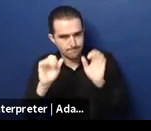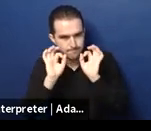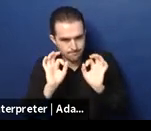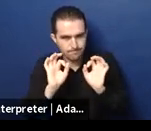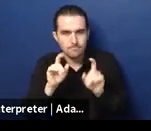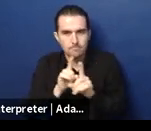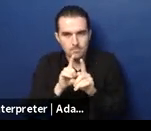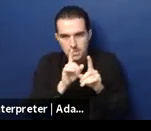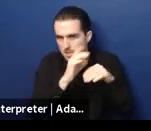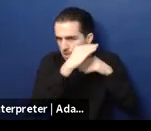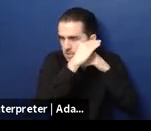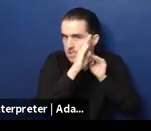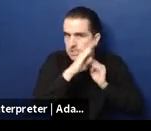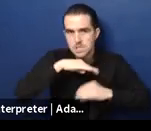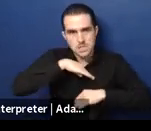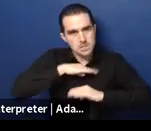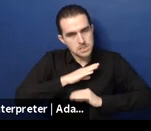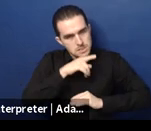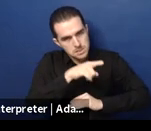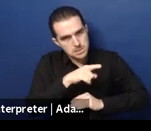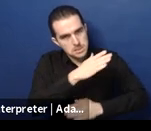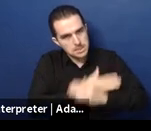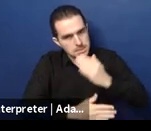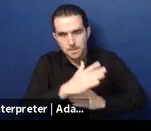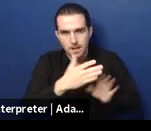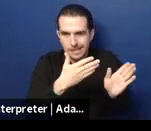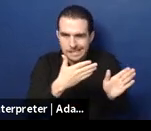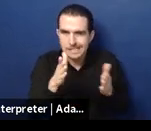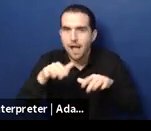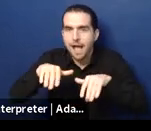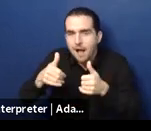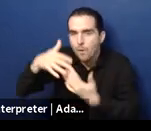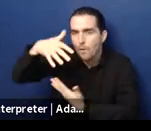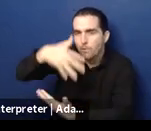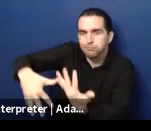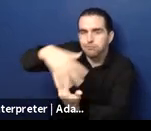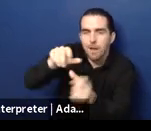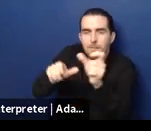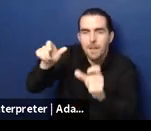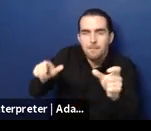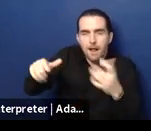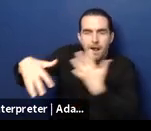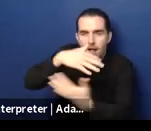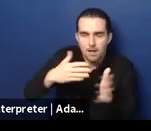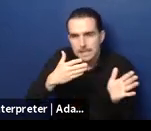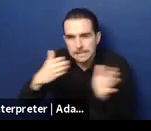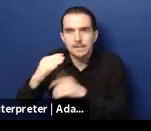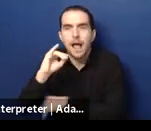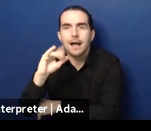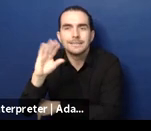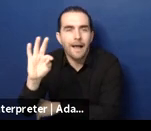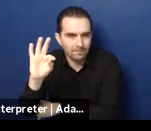so we have to be cognizant that effective comprehensive support for deinstitutionalization